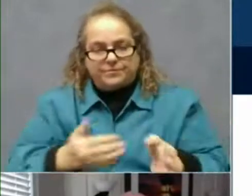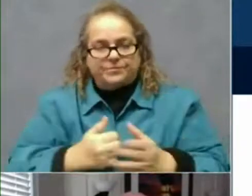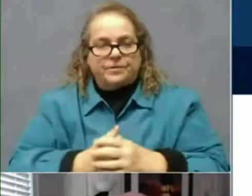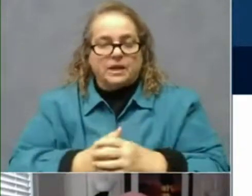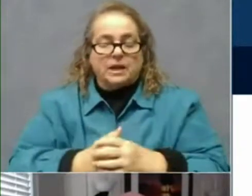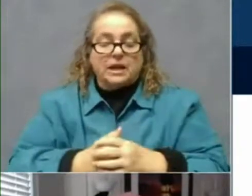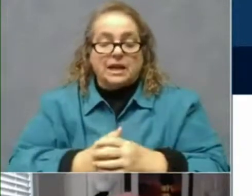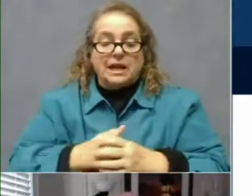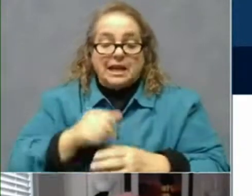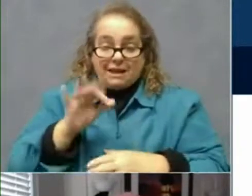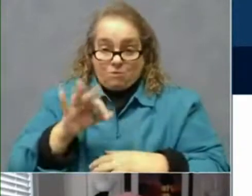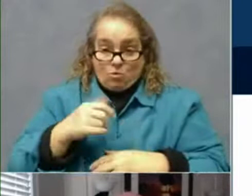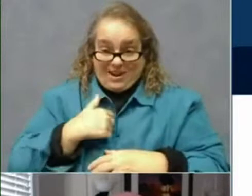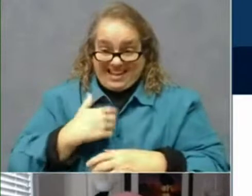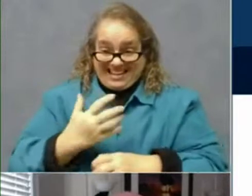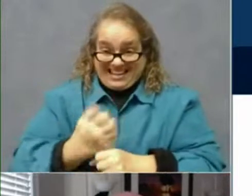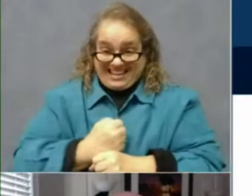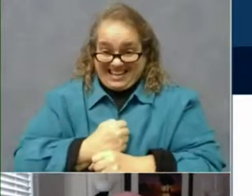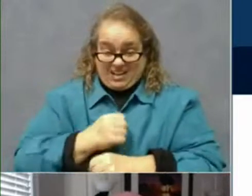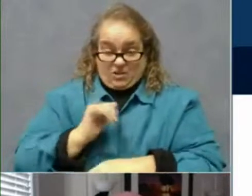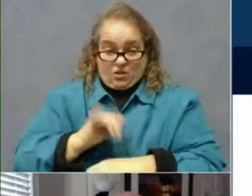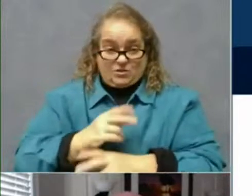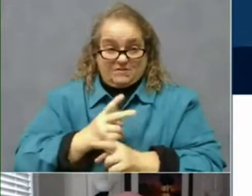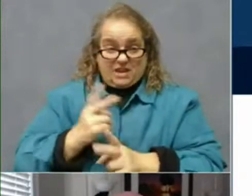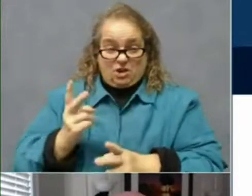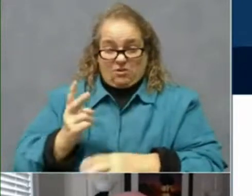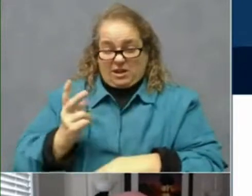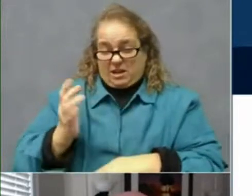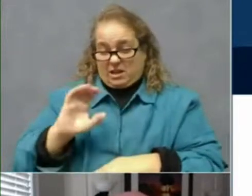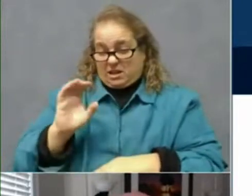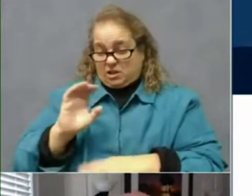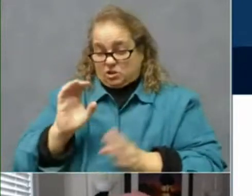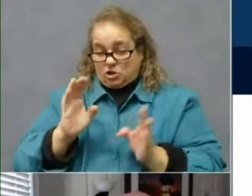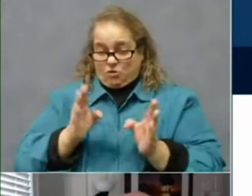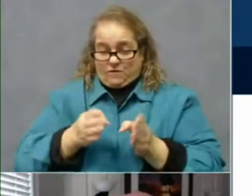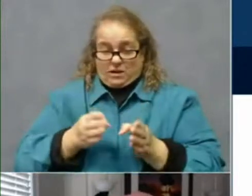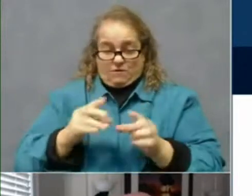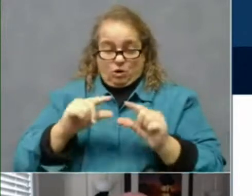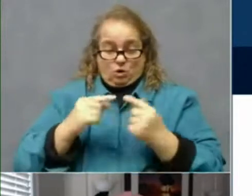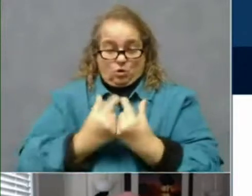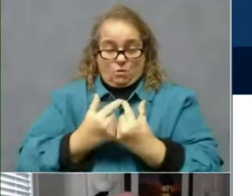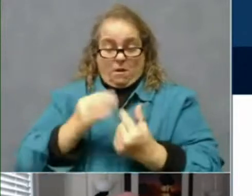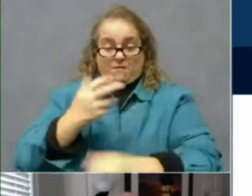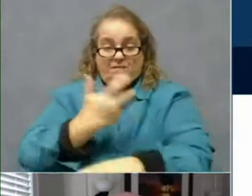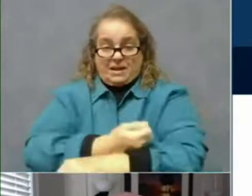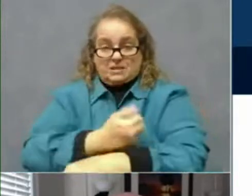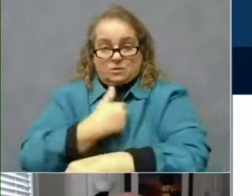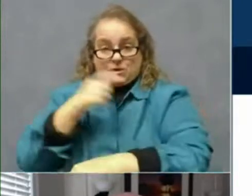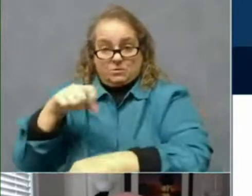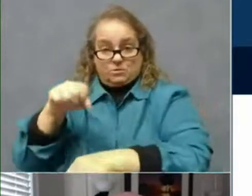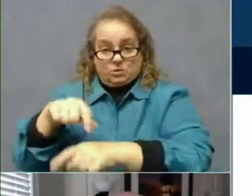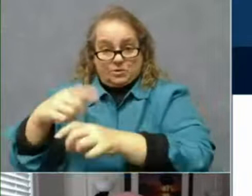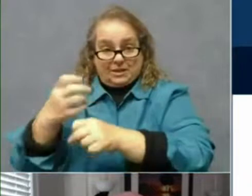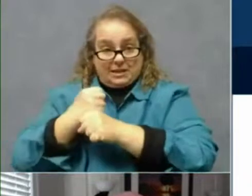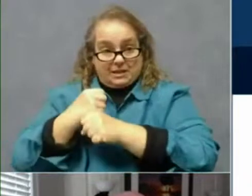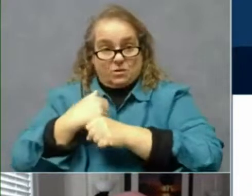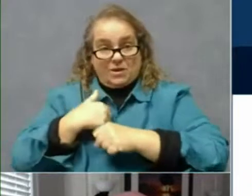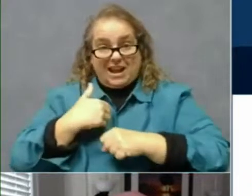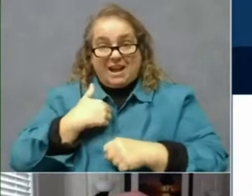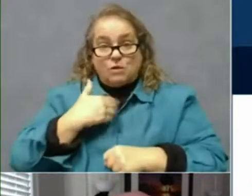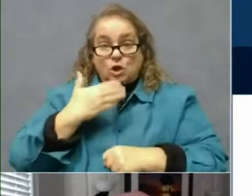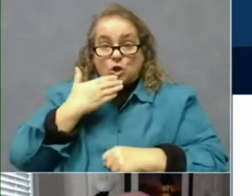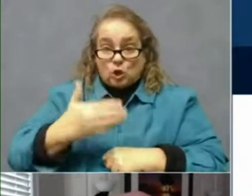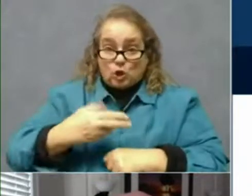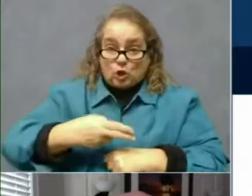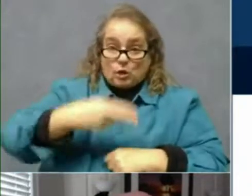vaccine we are currently slated to get, and we had a good uptake rate of over 80%, we would still get more